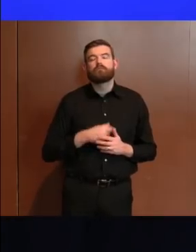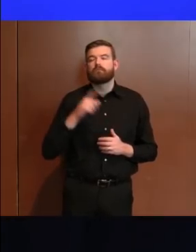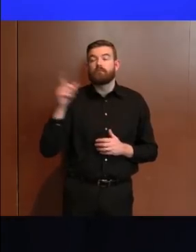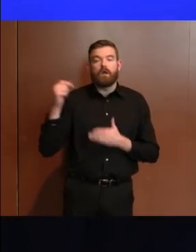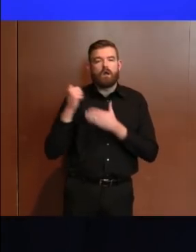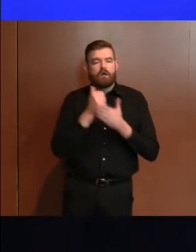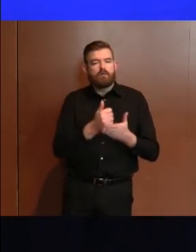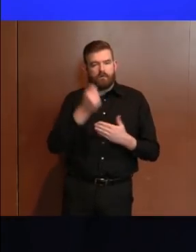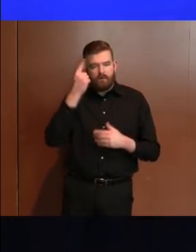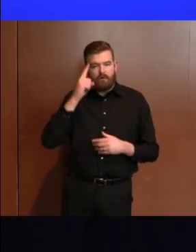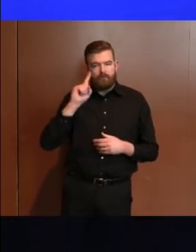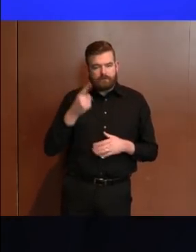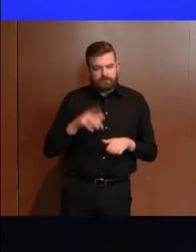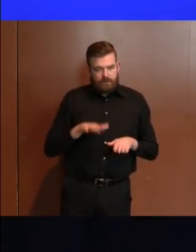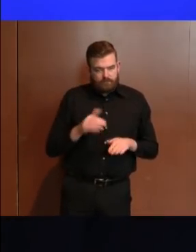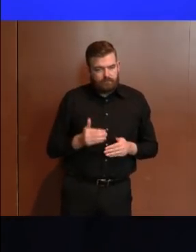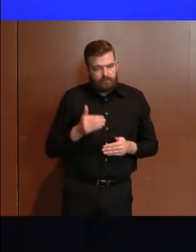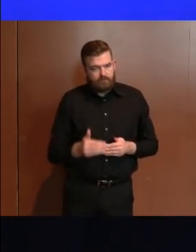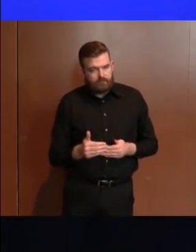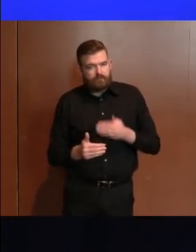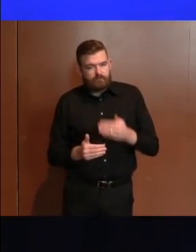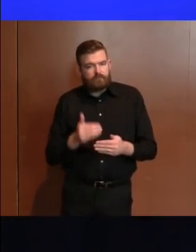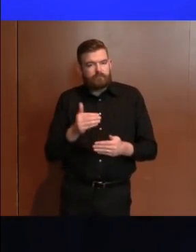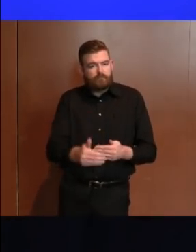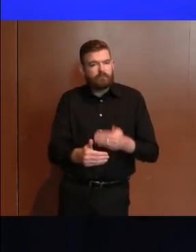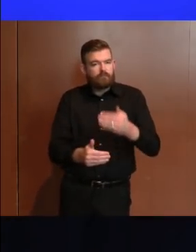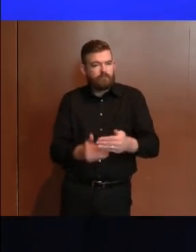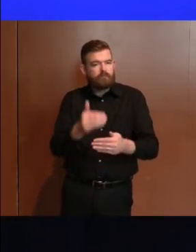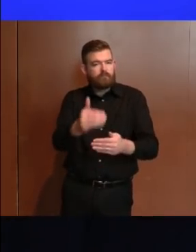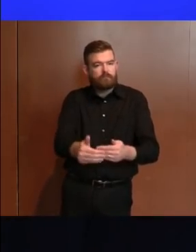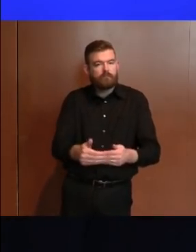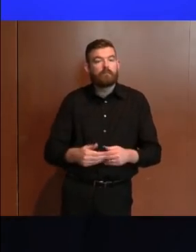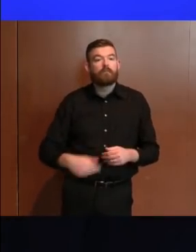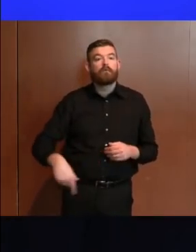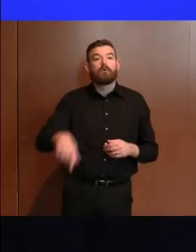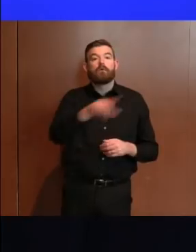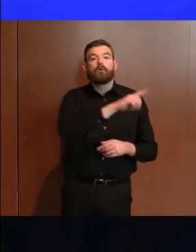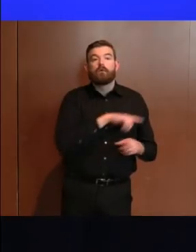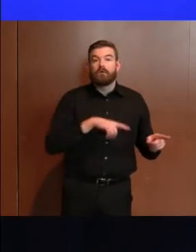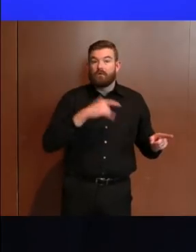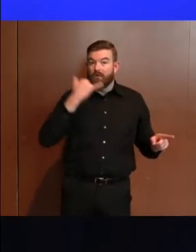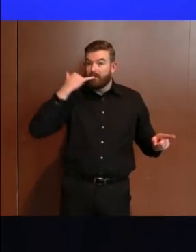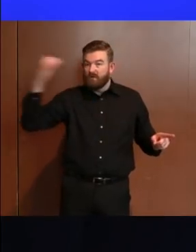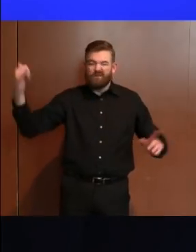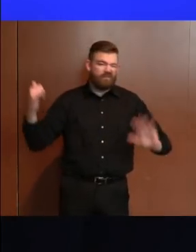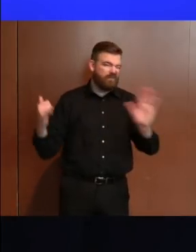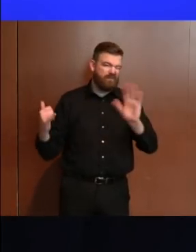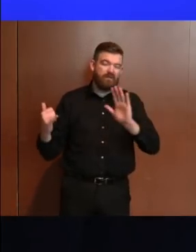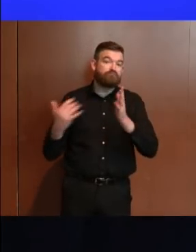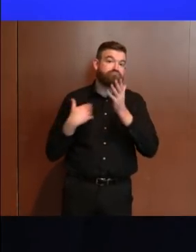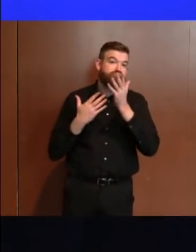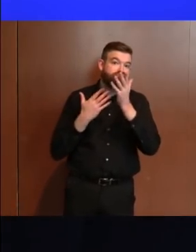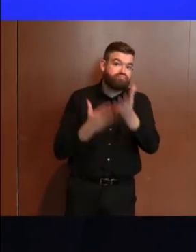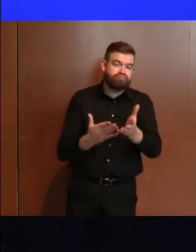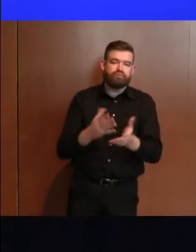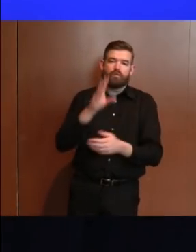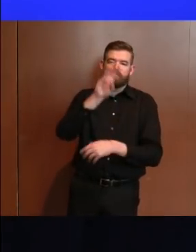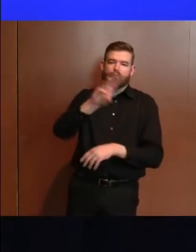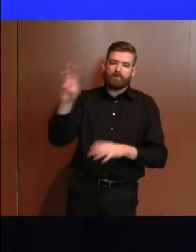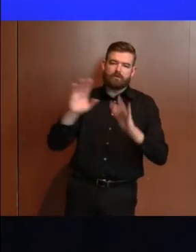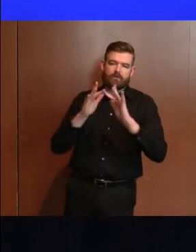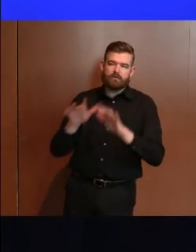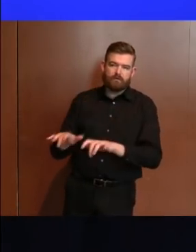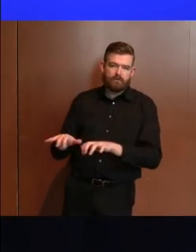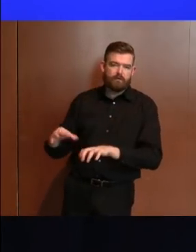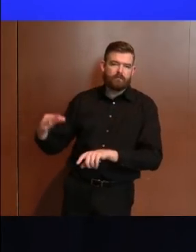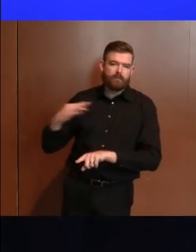their benefit amount, or waste time trying to get through on the phone. We have our staff working overtime, late hours, and on weekends to move